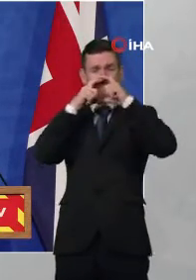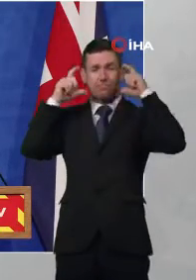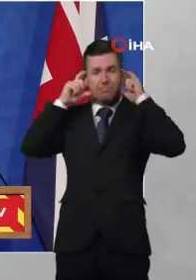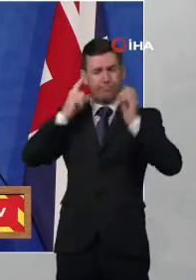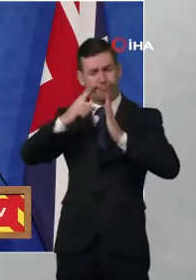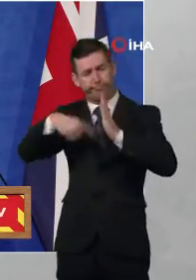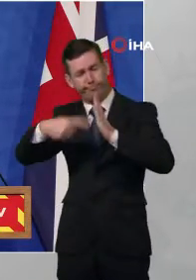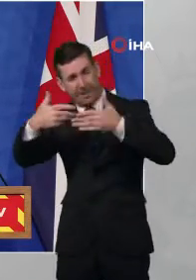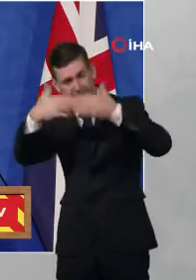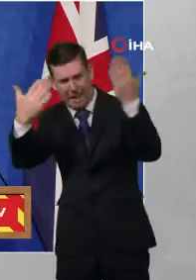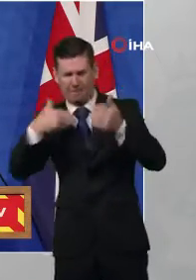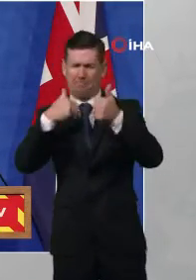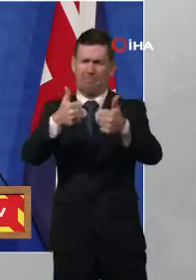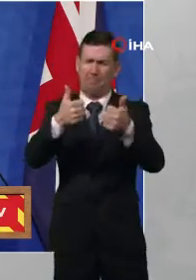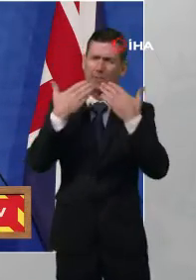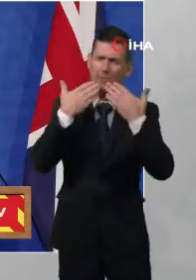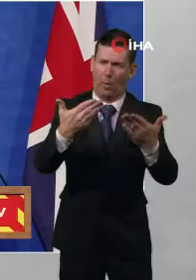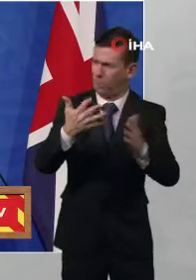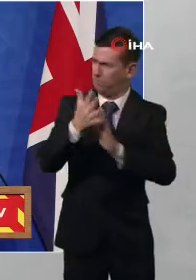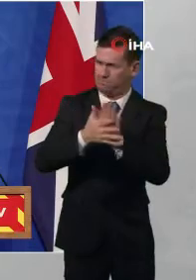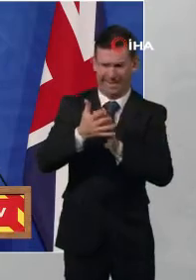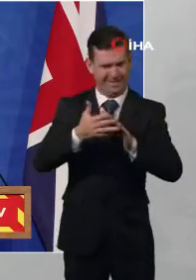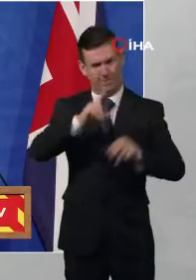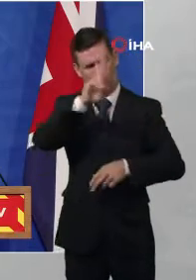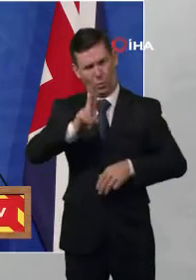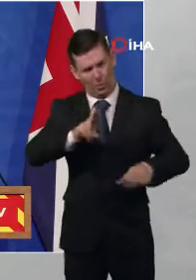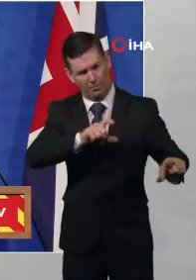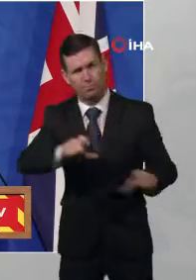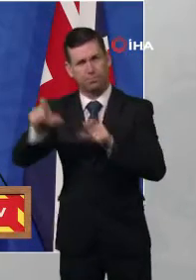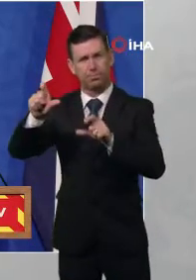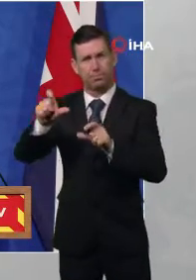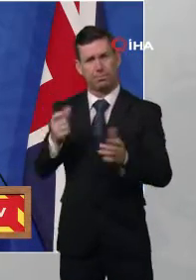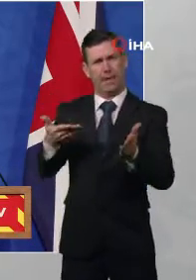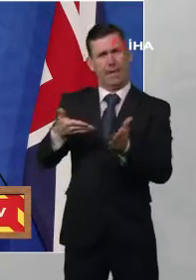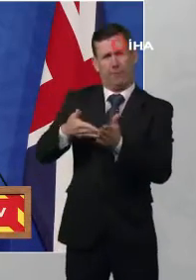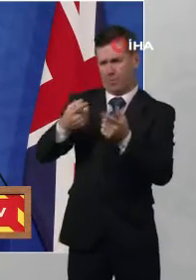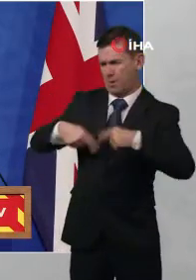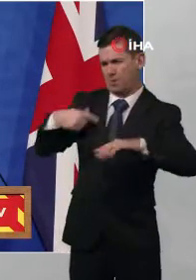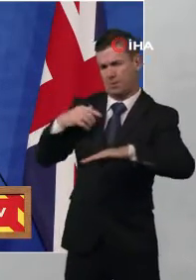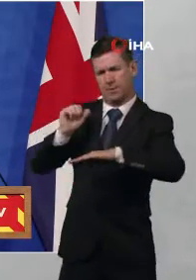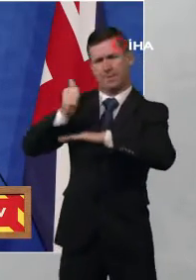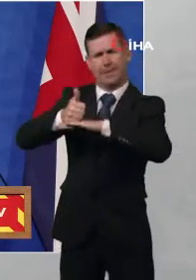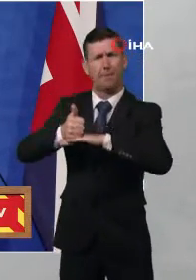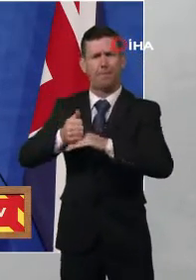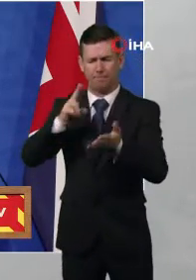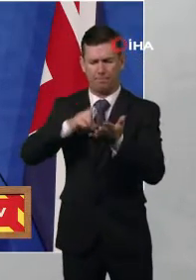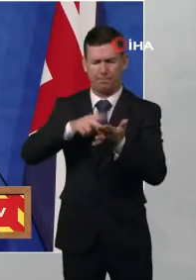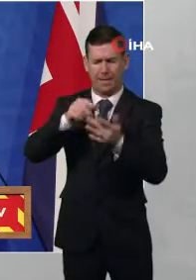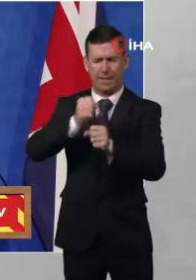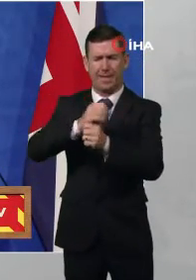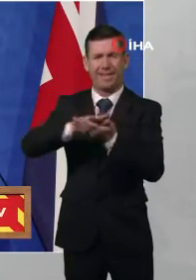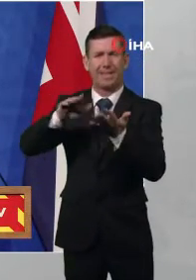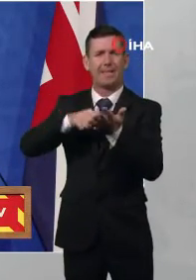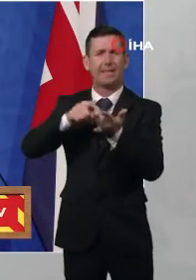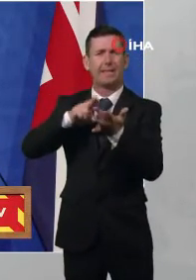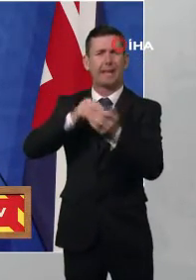We're increasing NHS capacity by building on-site nightingale hospitals as well as creating 2500 virtual beds where people can